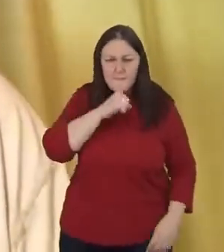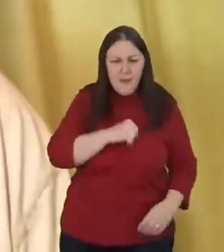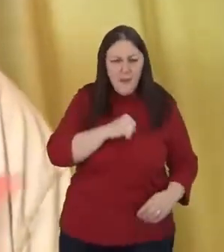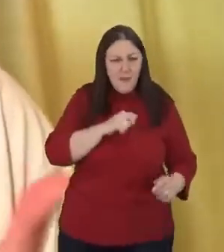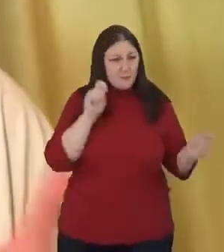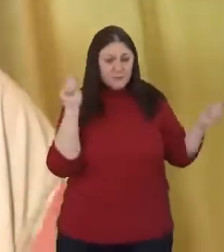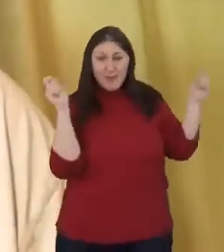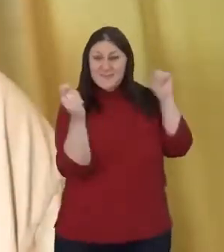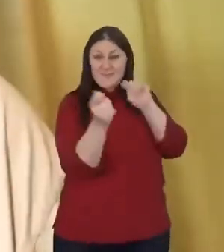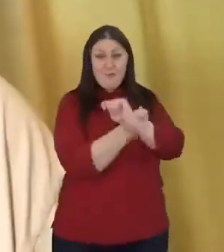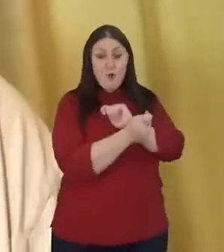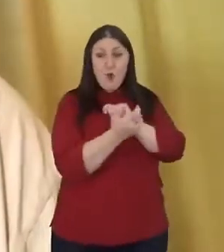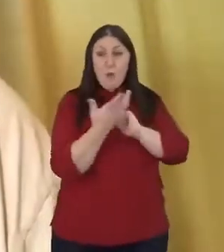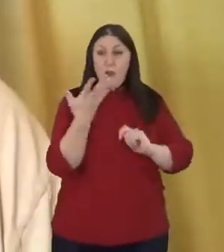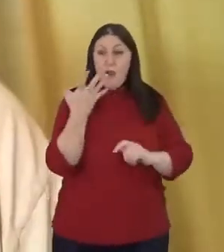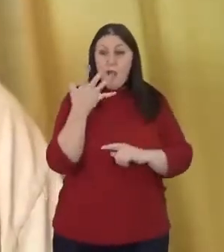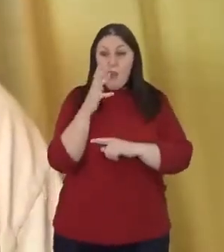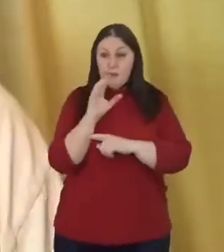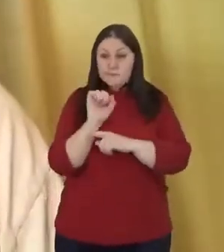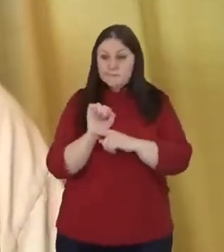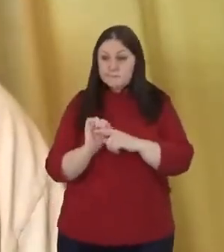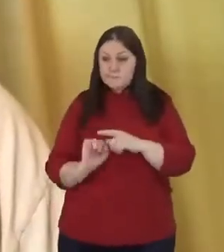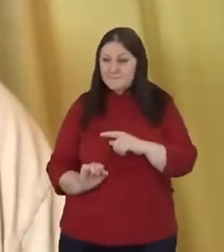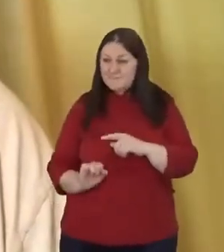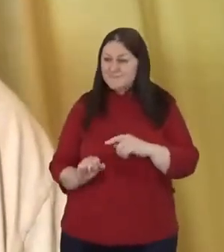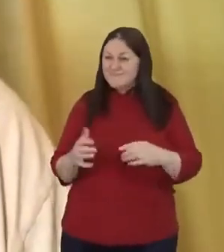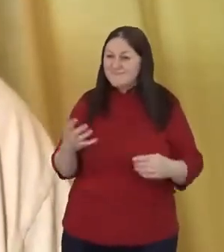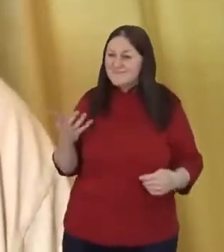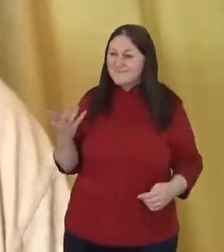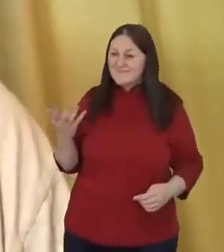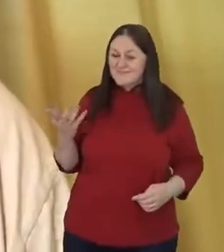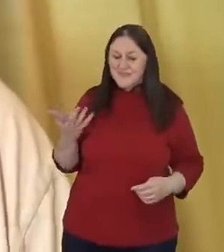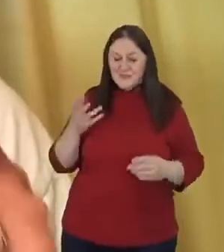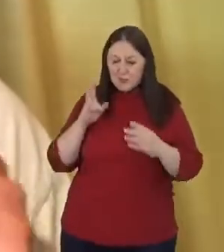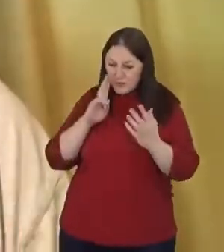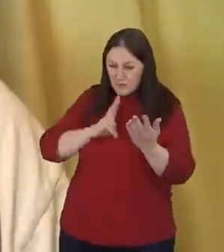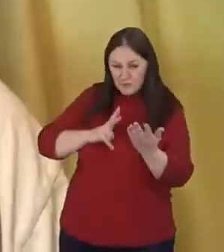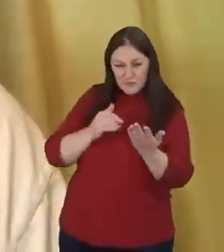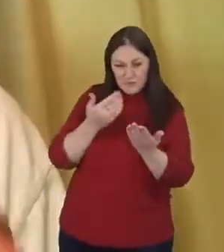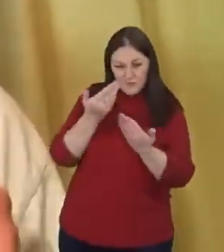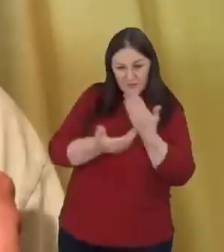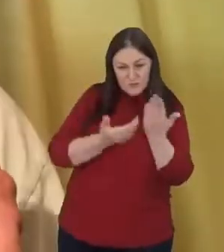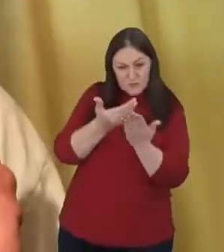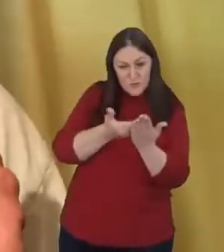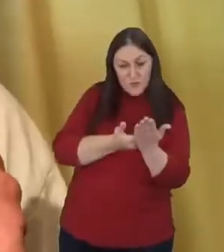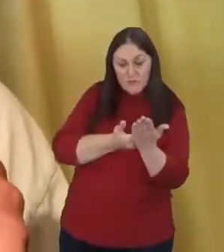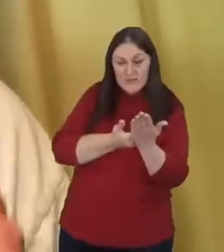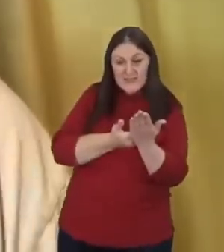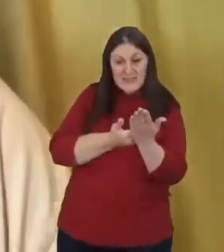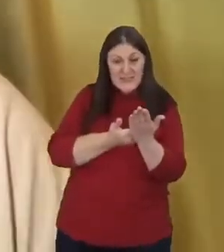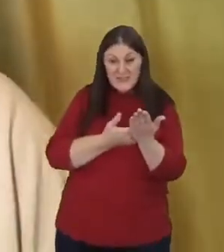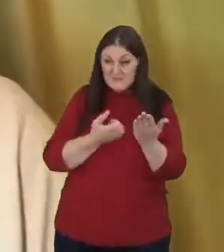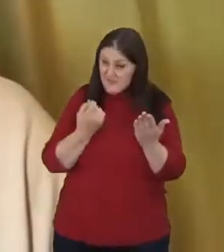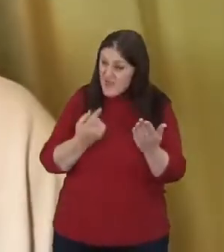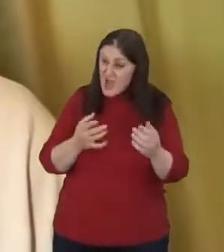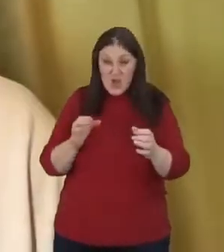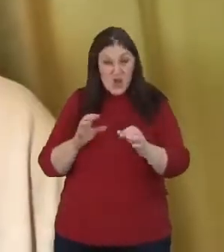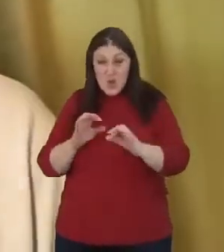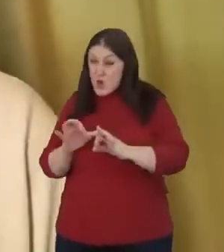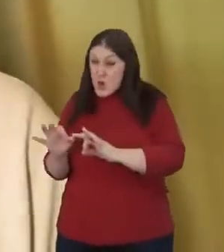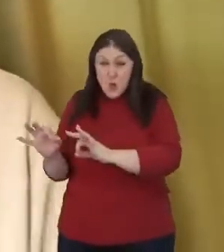And as you look at this story, what becomes clear is that no one is above